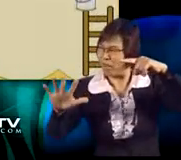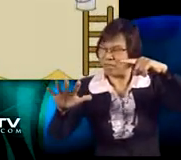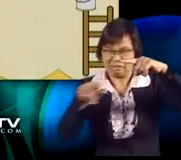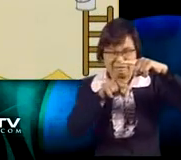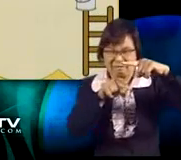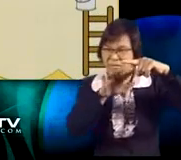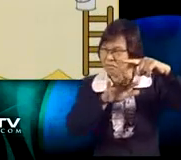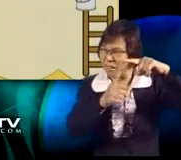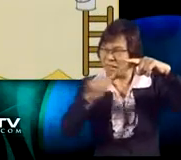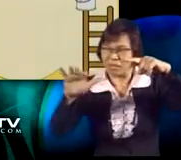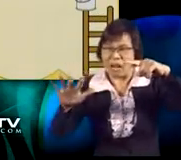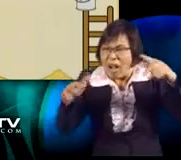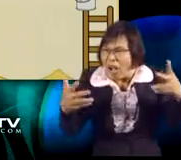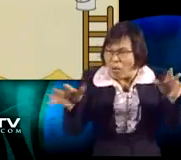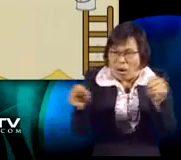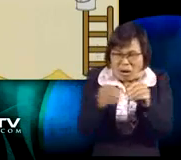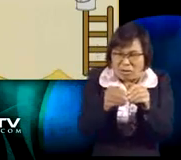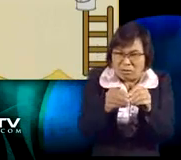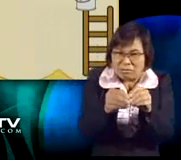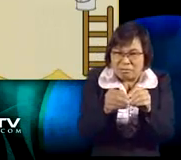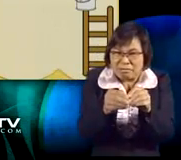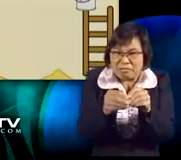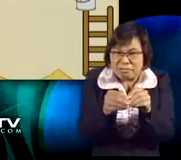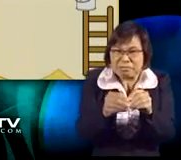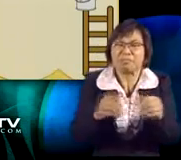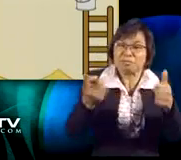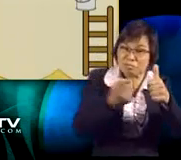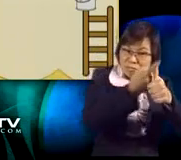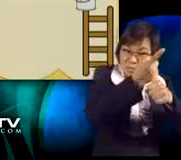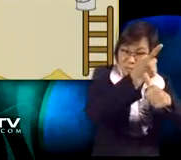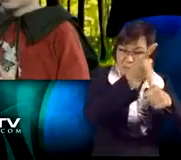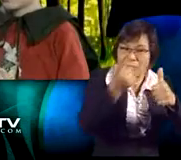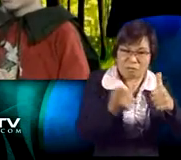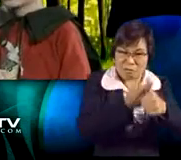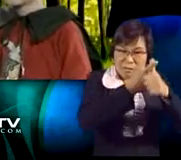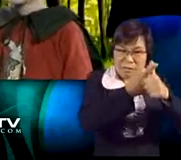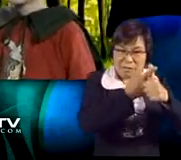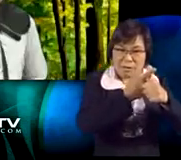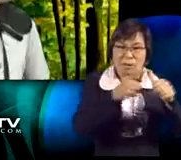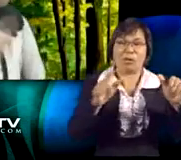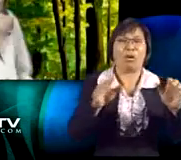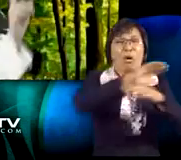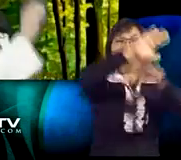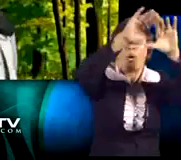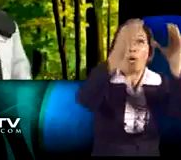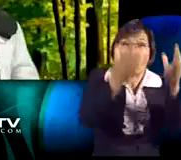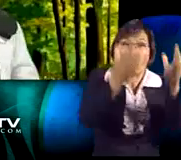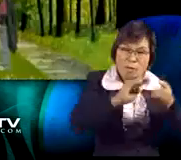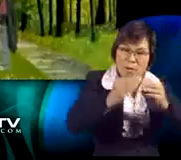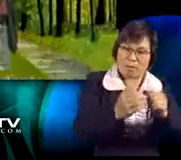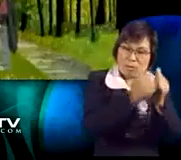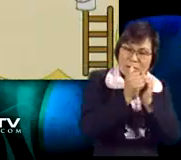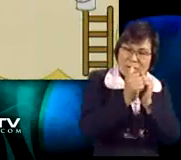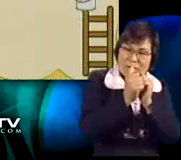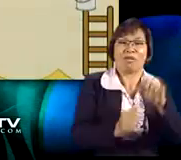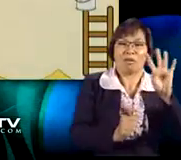The denominators are 10 and 5. Melody, how do we add this fraction? First things first.